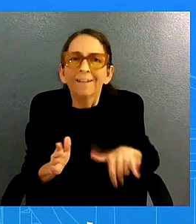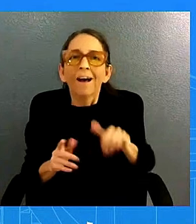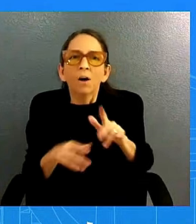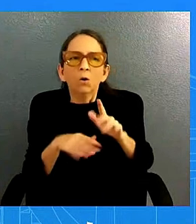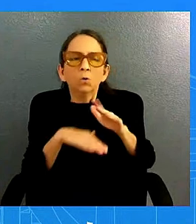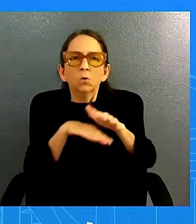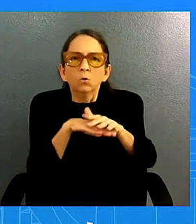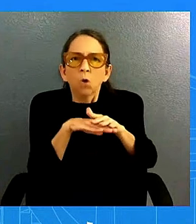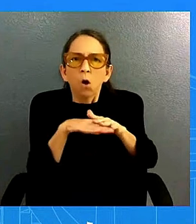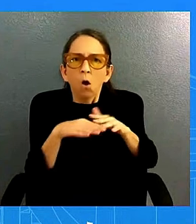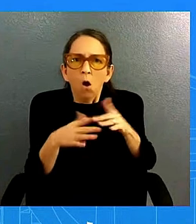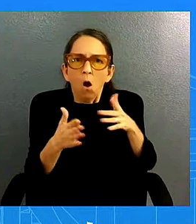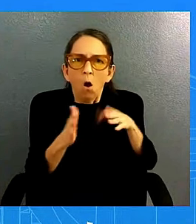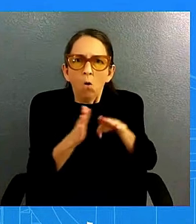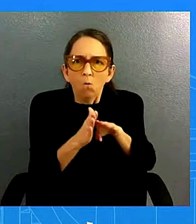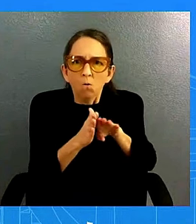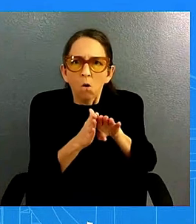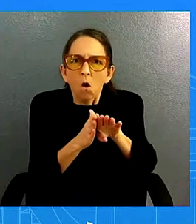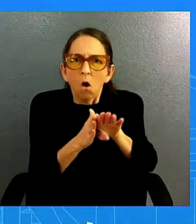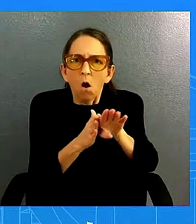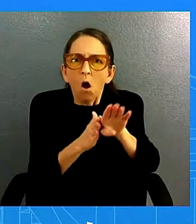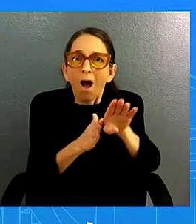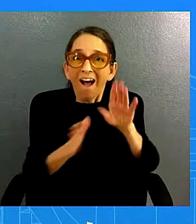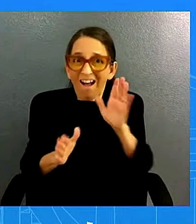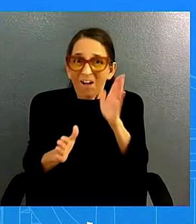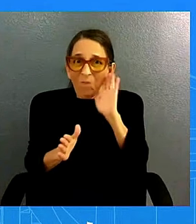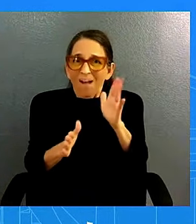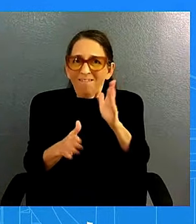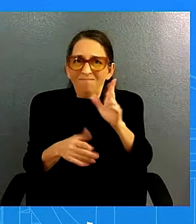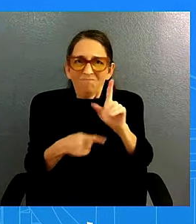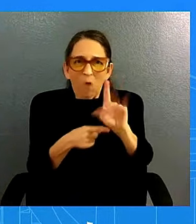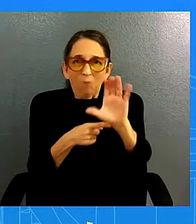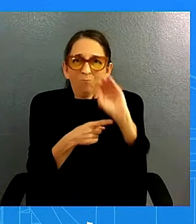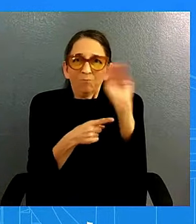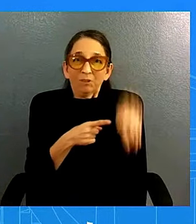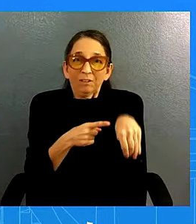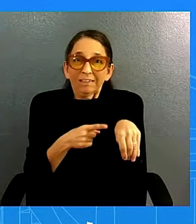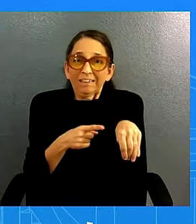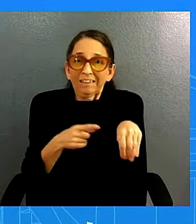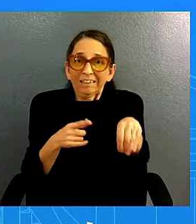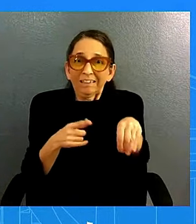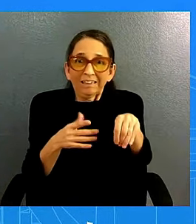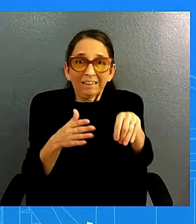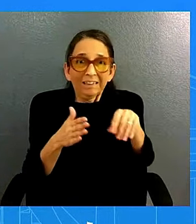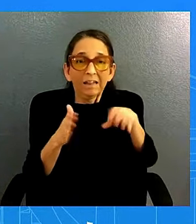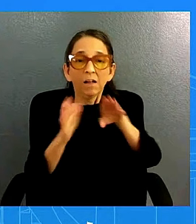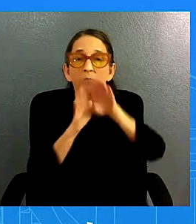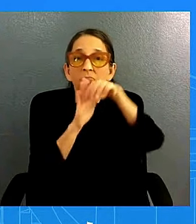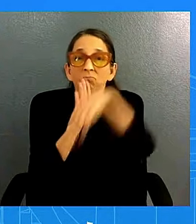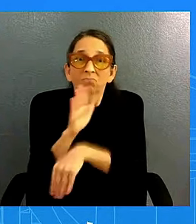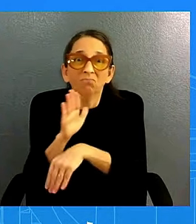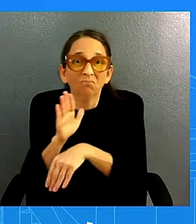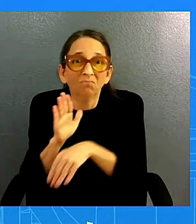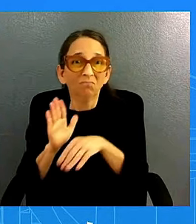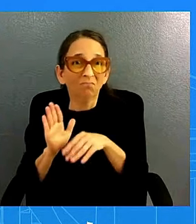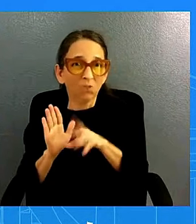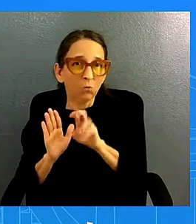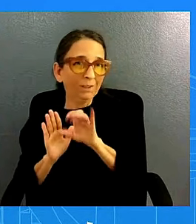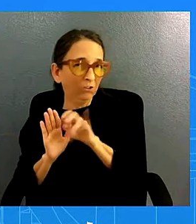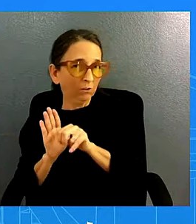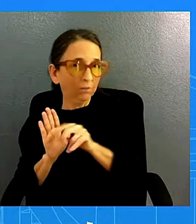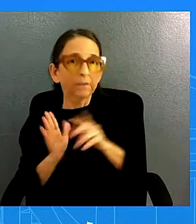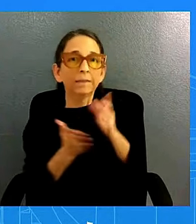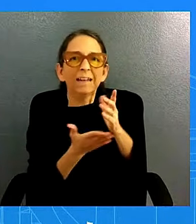chance of recession uh next uh last year to achieve the disinflation that has occurred and yet here we are